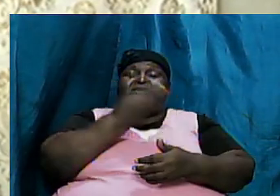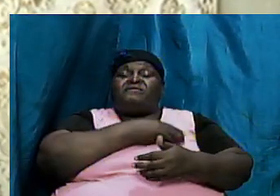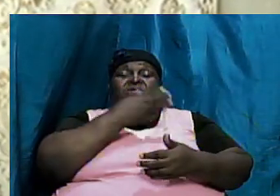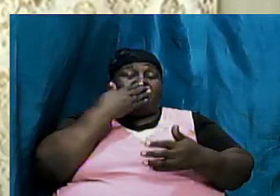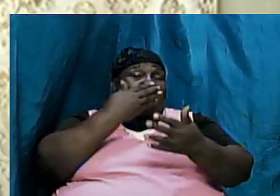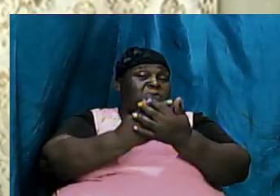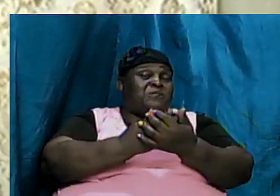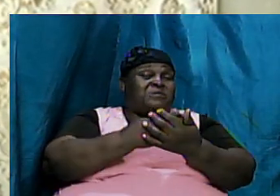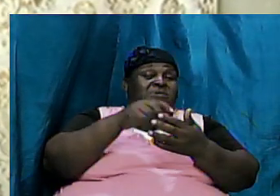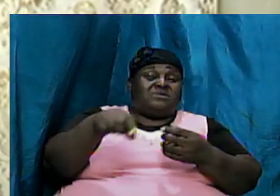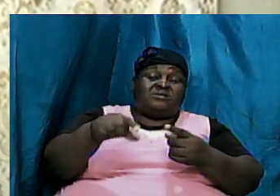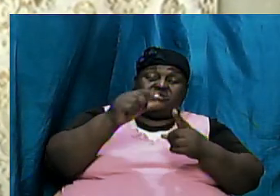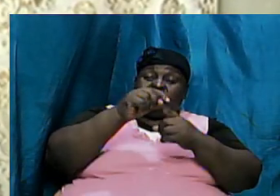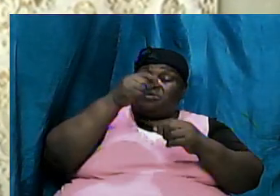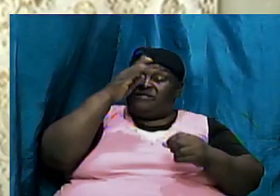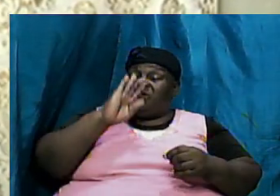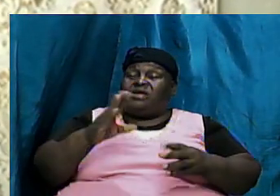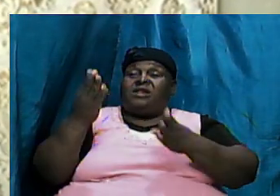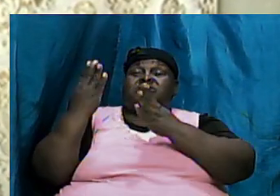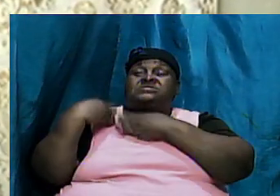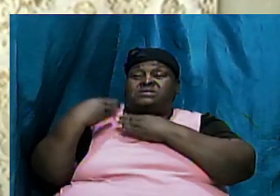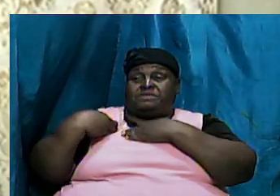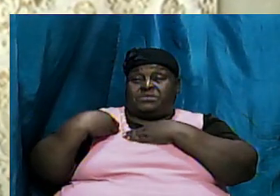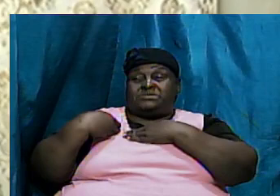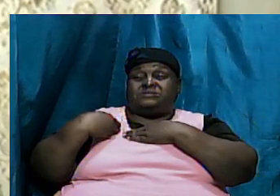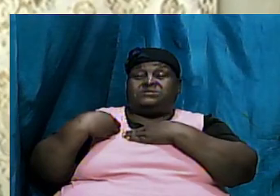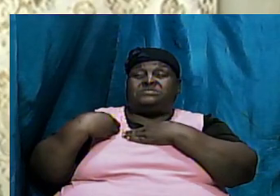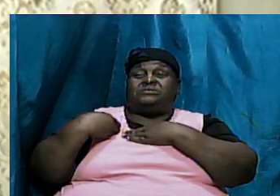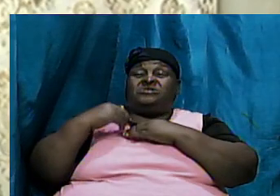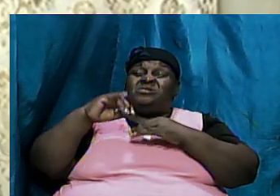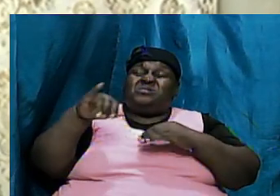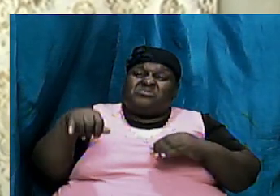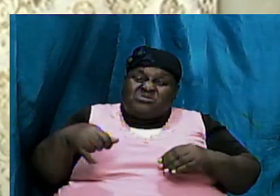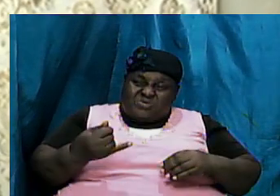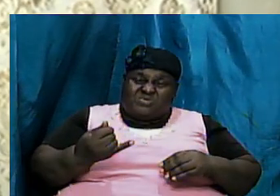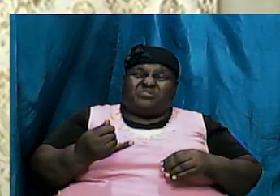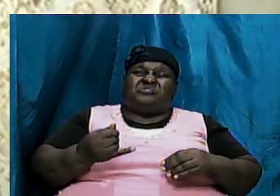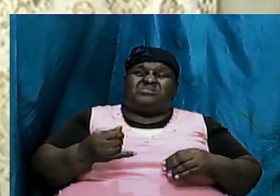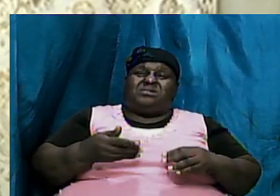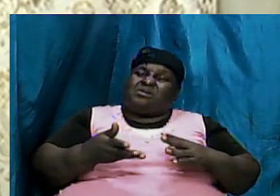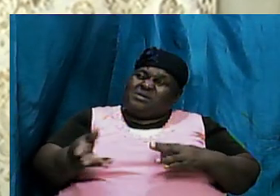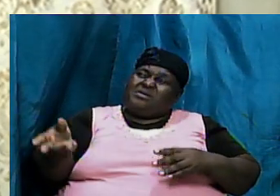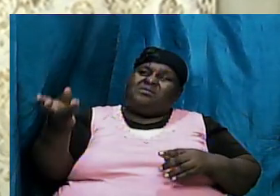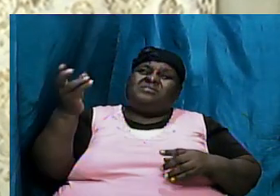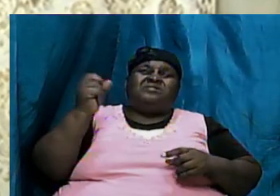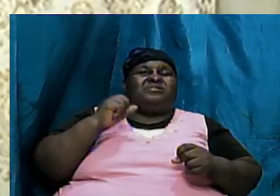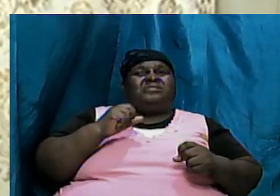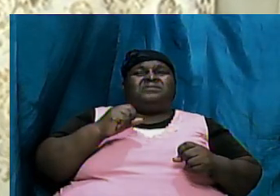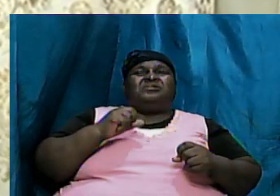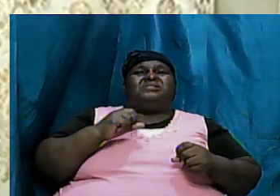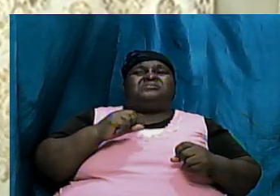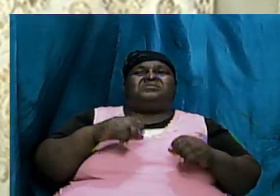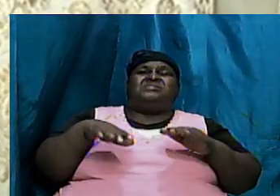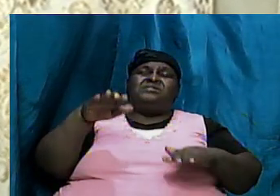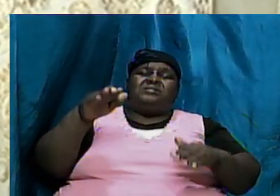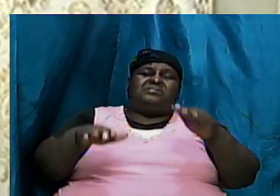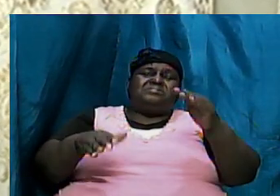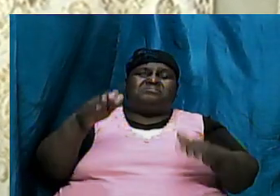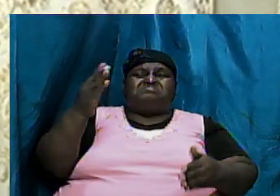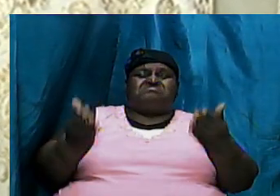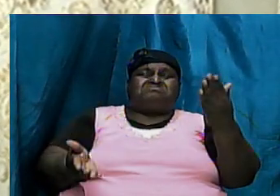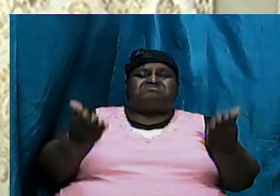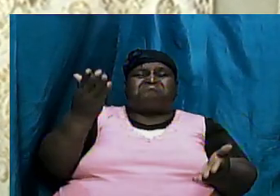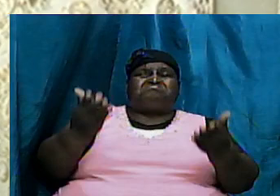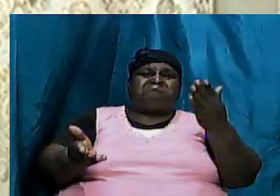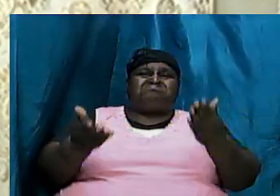and we are going to accept it but just in case you know there is a little bit of imbalance in our minds